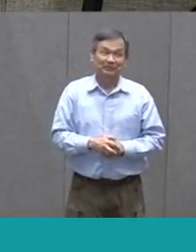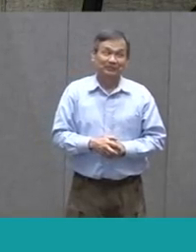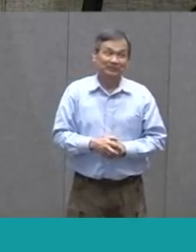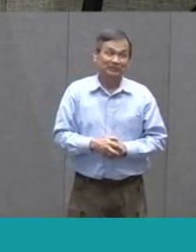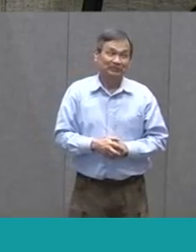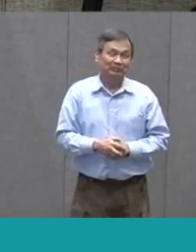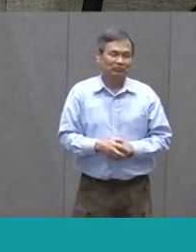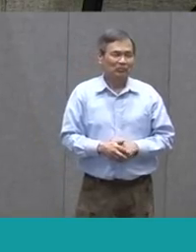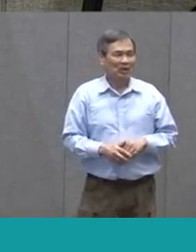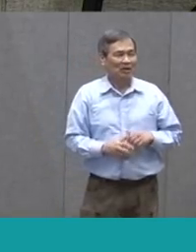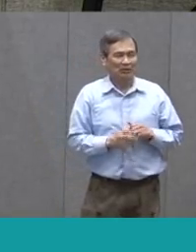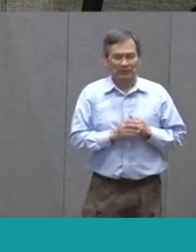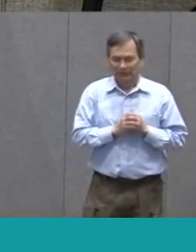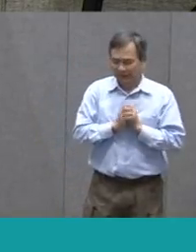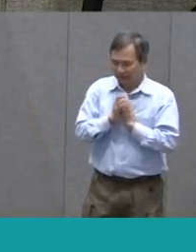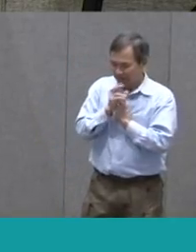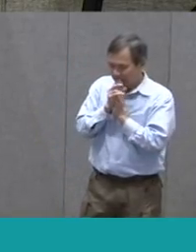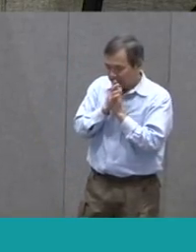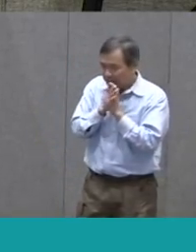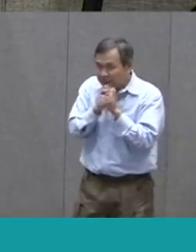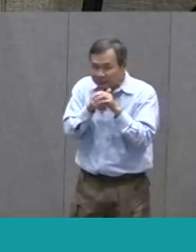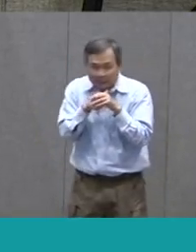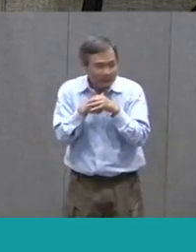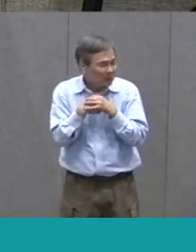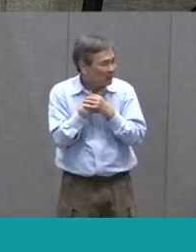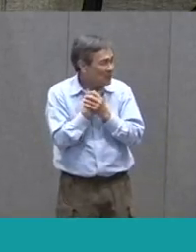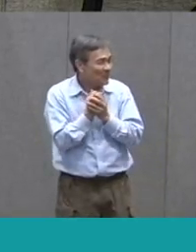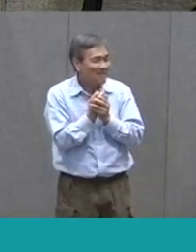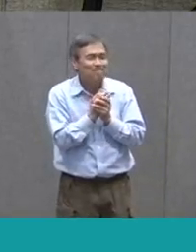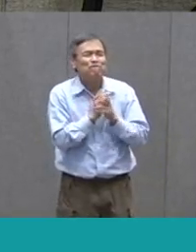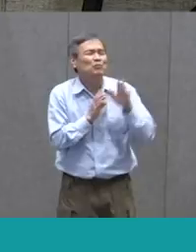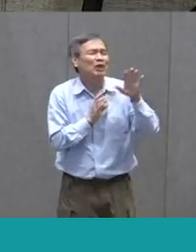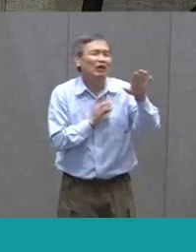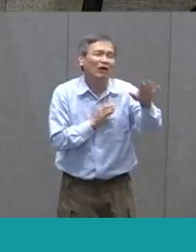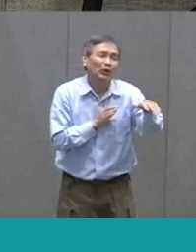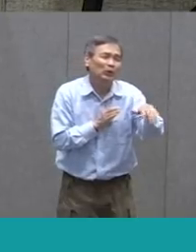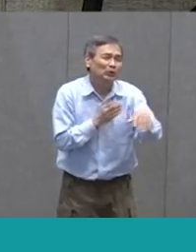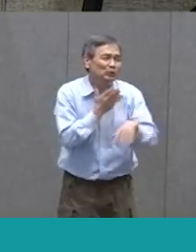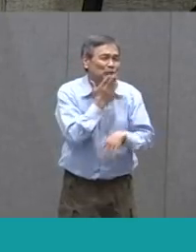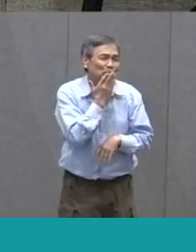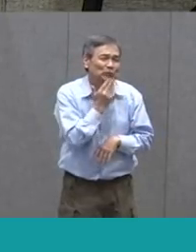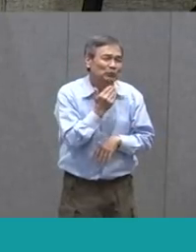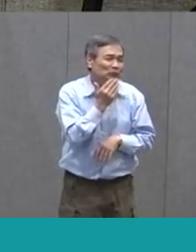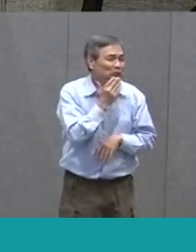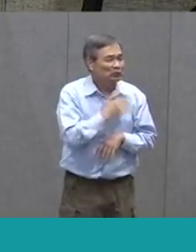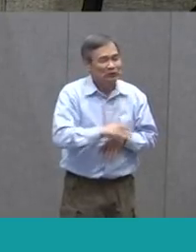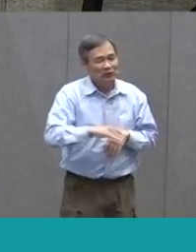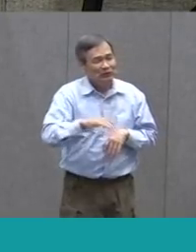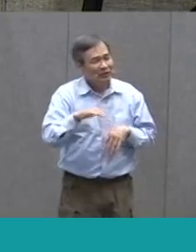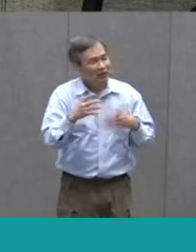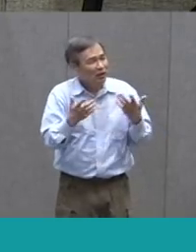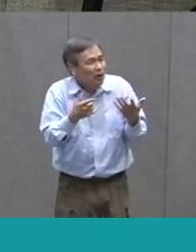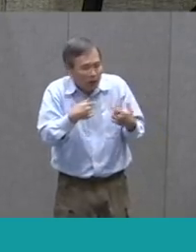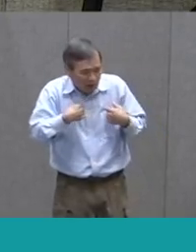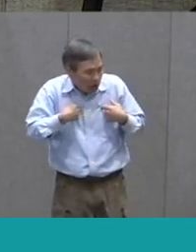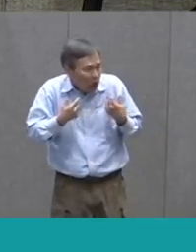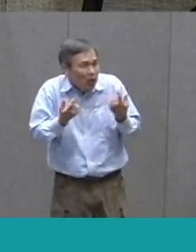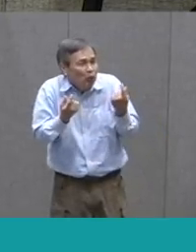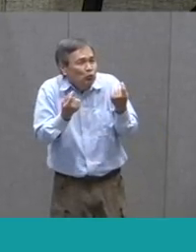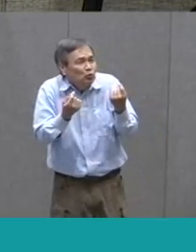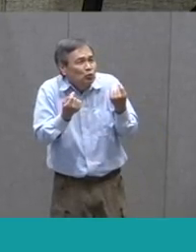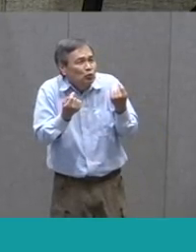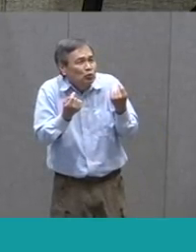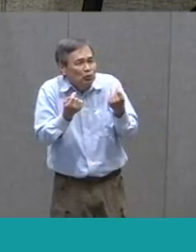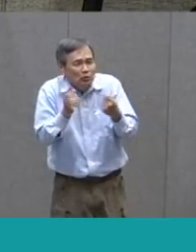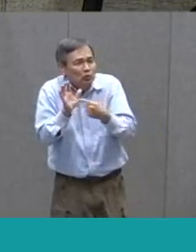Said the cunning spider to the fly. Dear friend, What can I do To